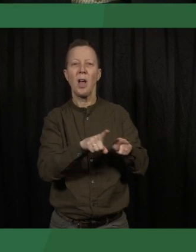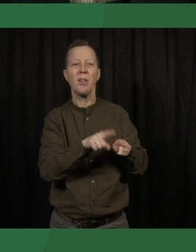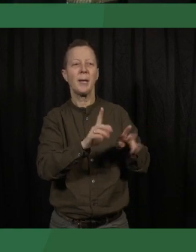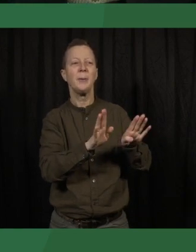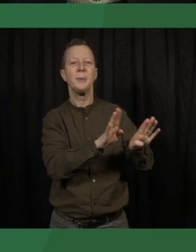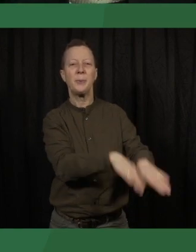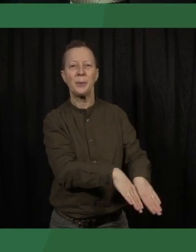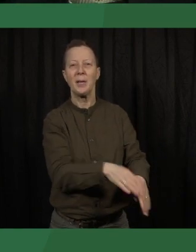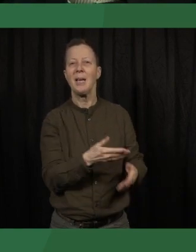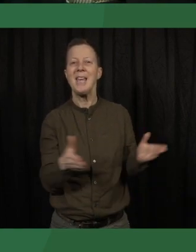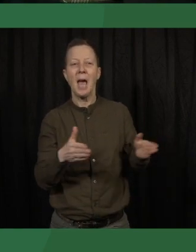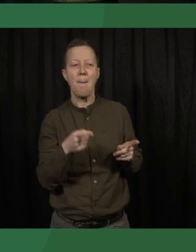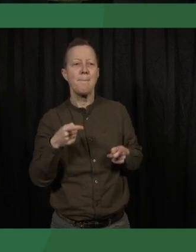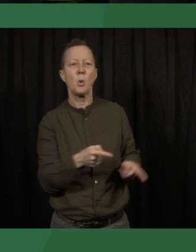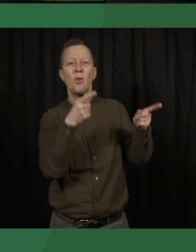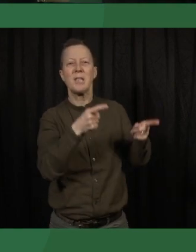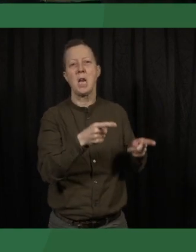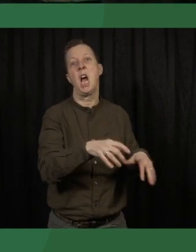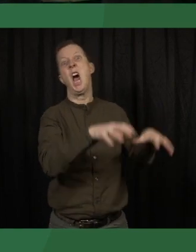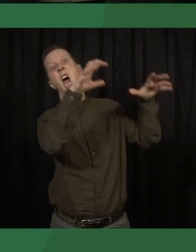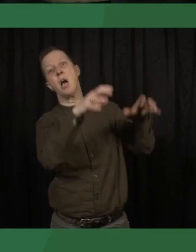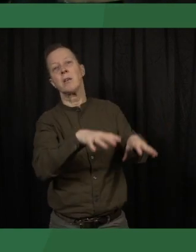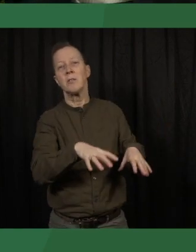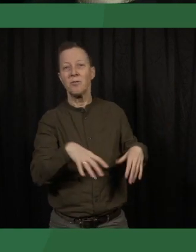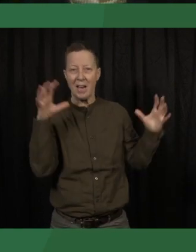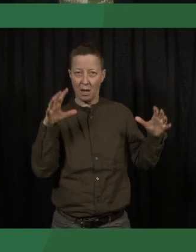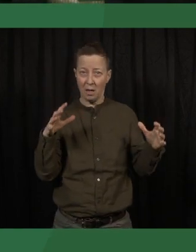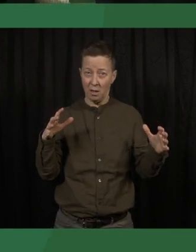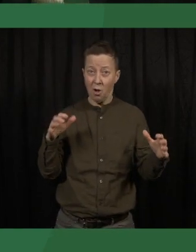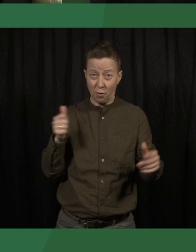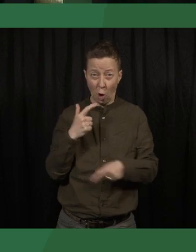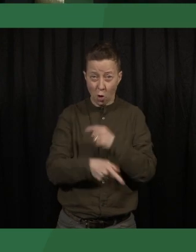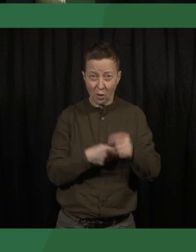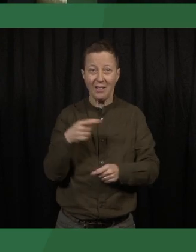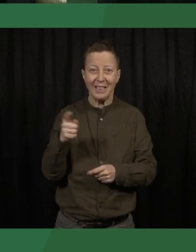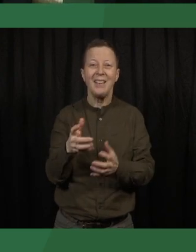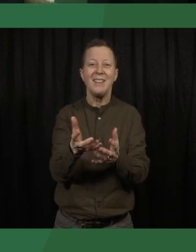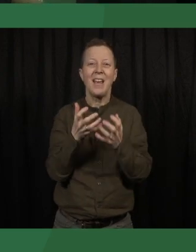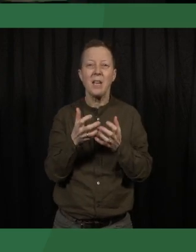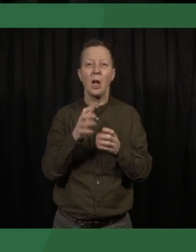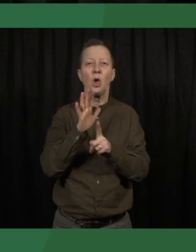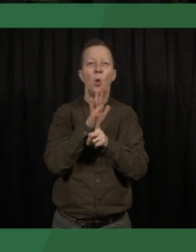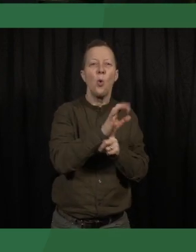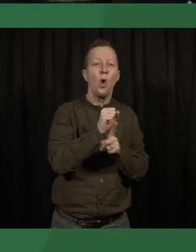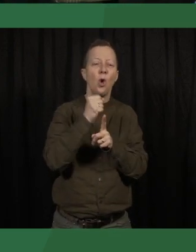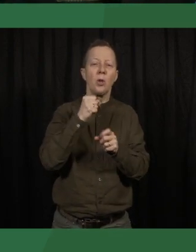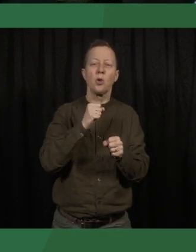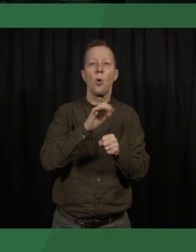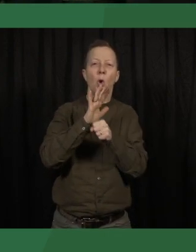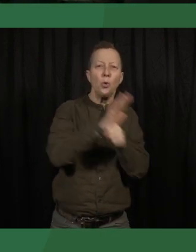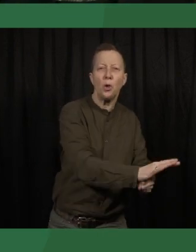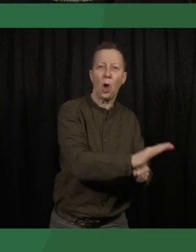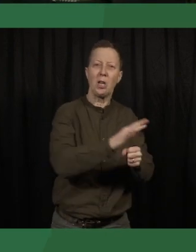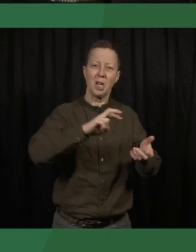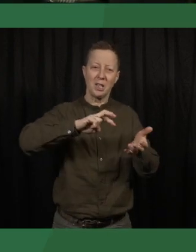instead of provoking a backlash. To do this, they need a repression strategy, which installs fears